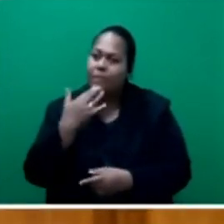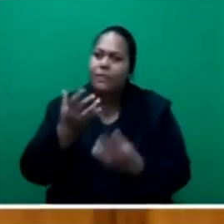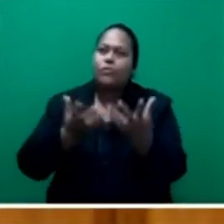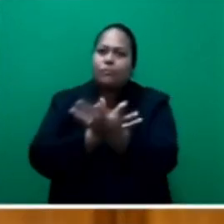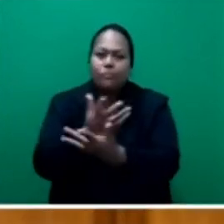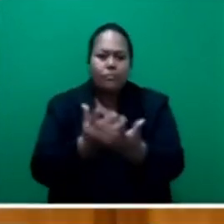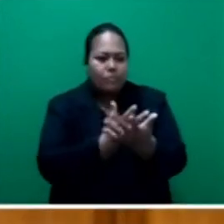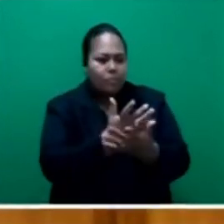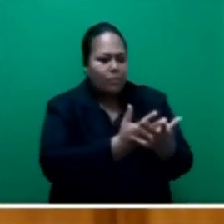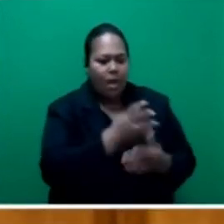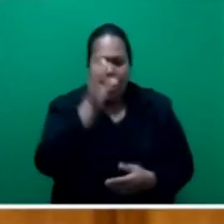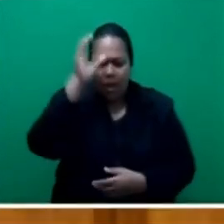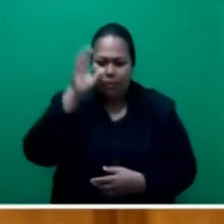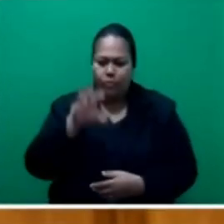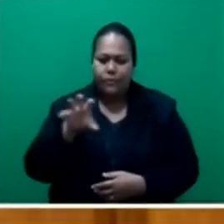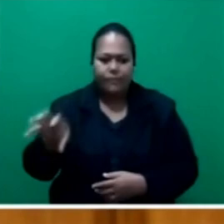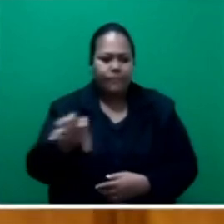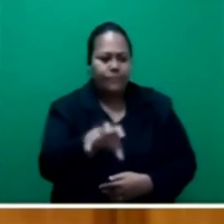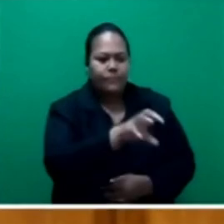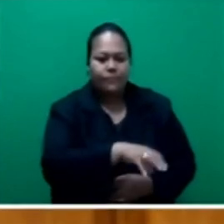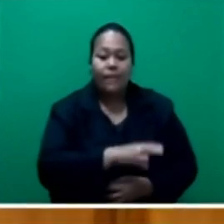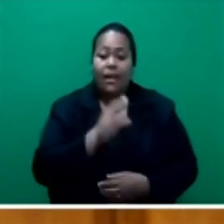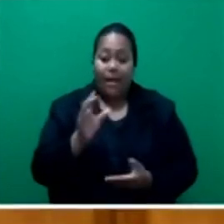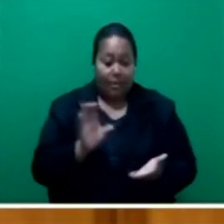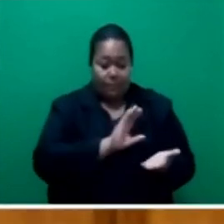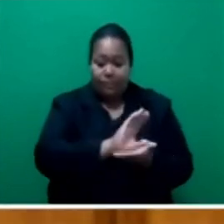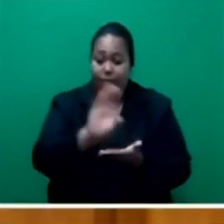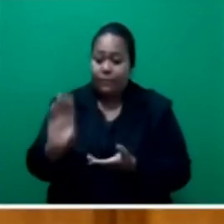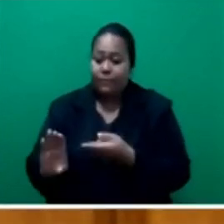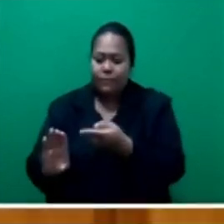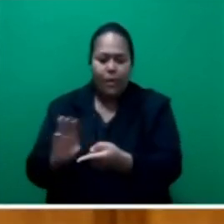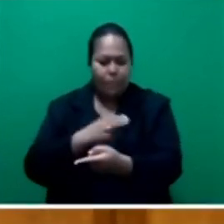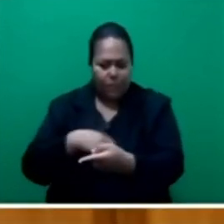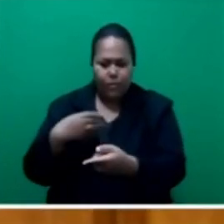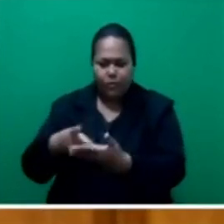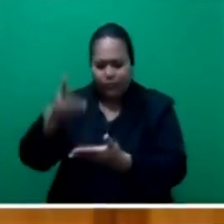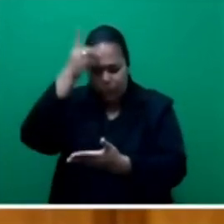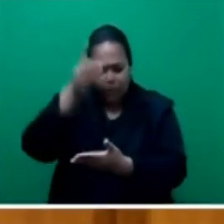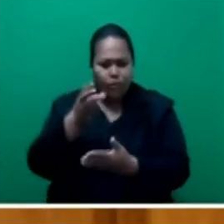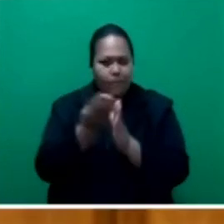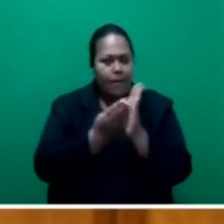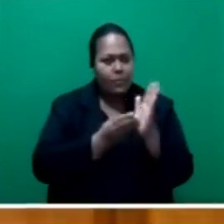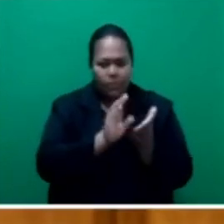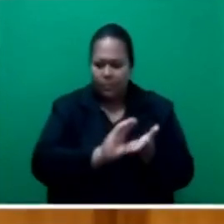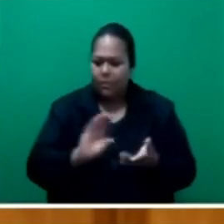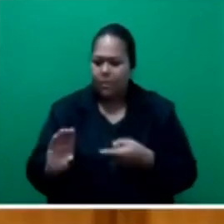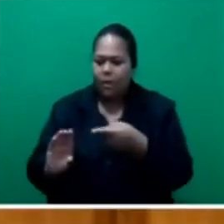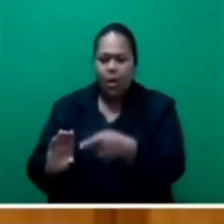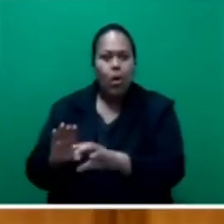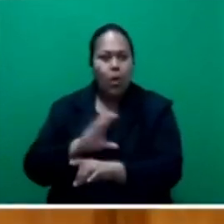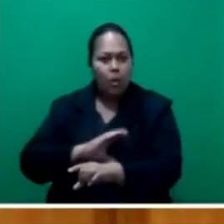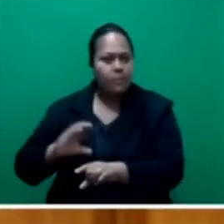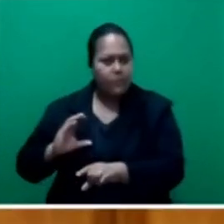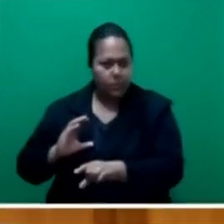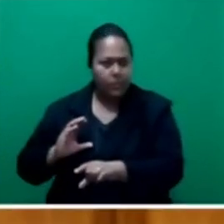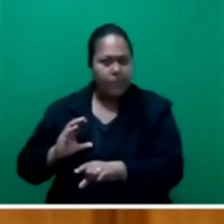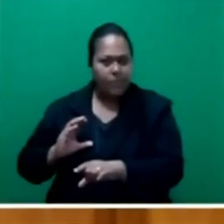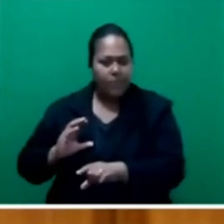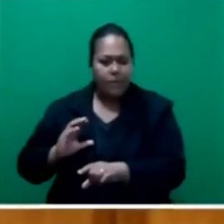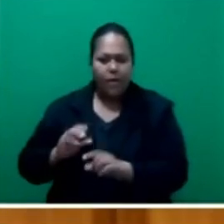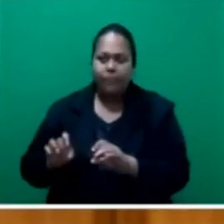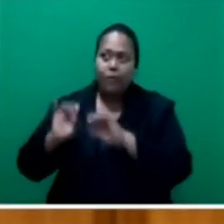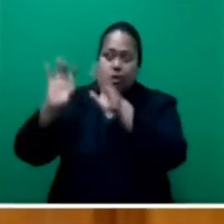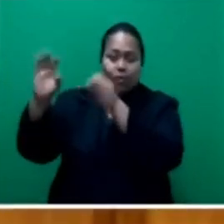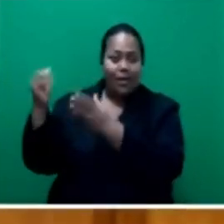Fundings for this commission were sourced from the Ministry of Education Budget and supplemented by grant contributions from OSAID,